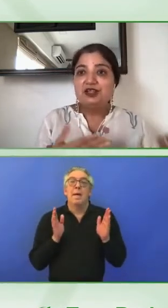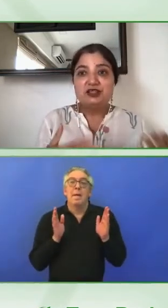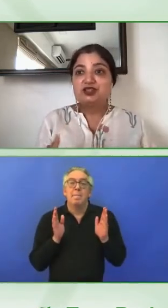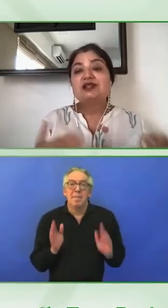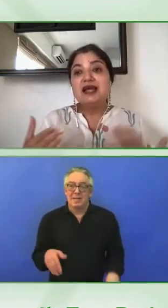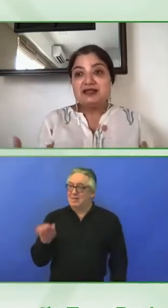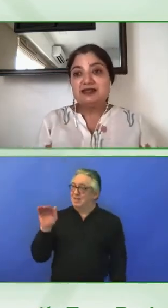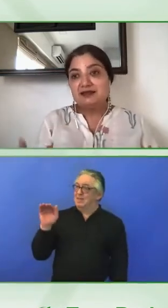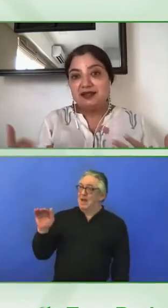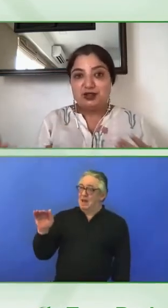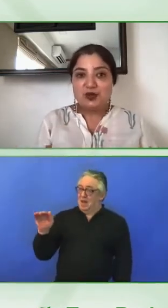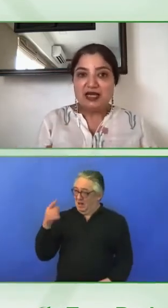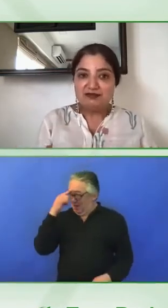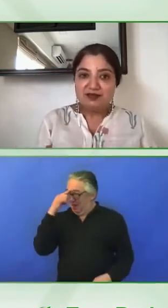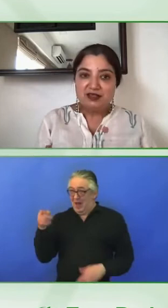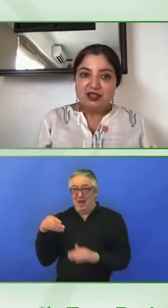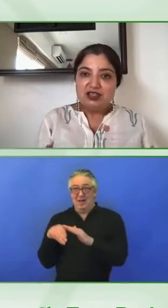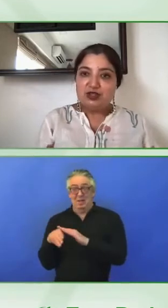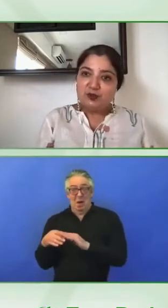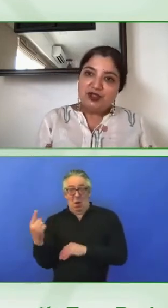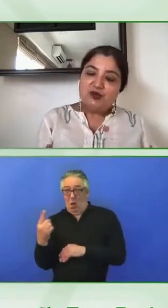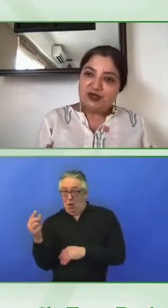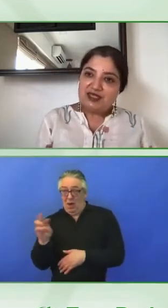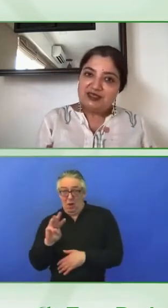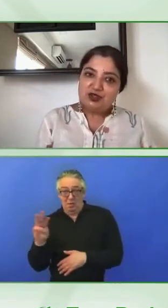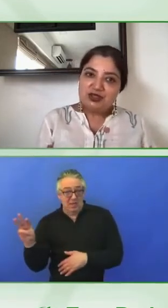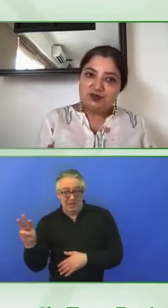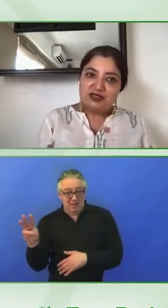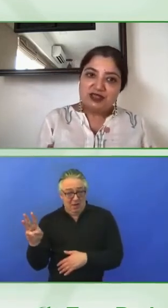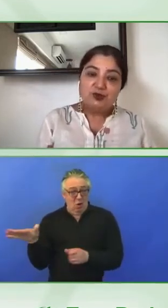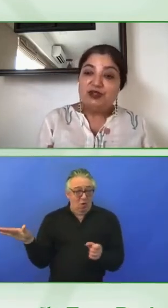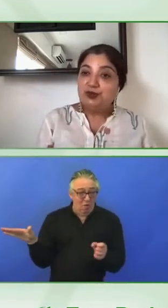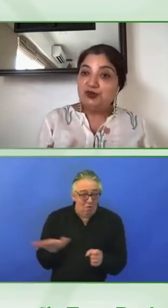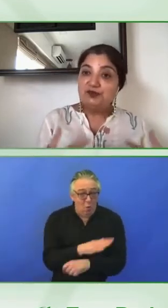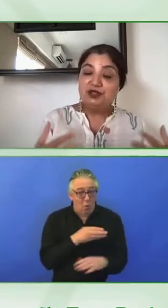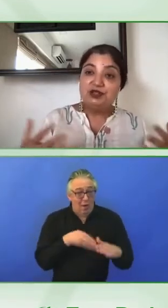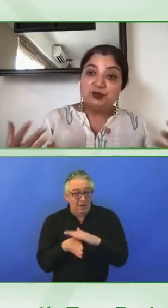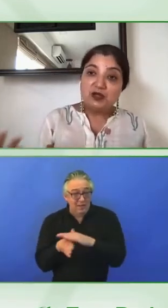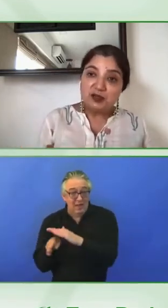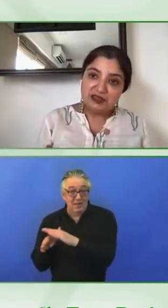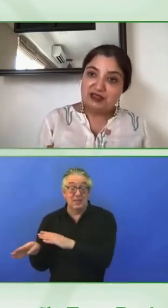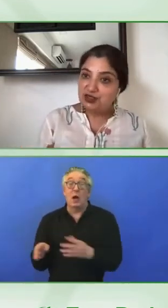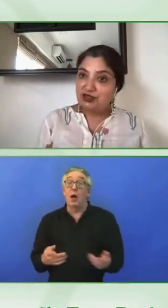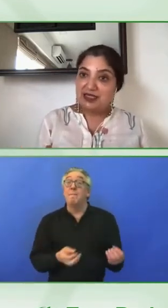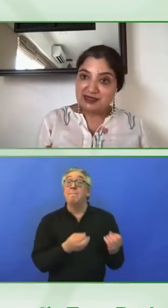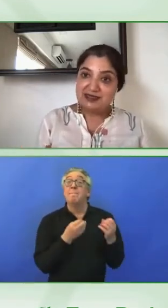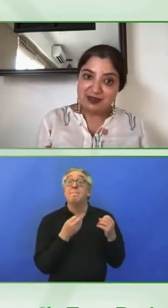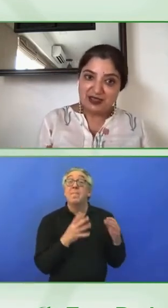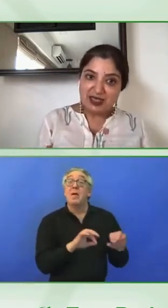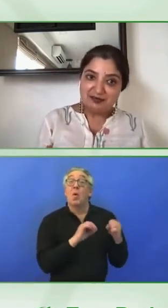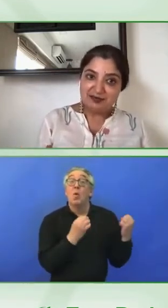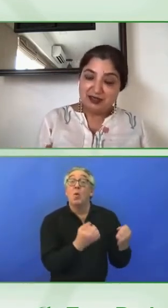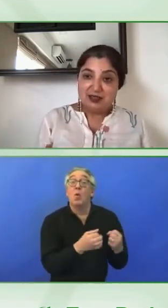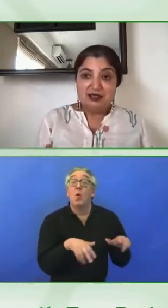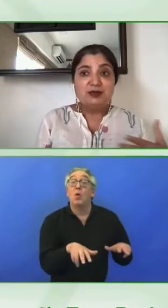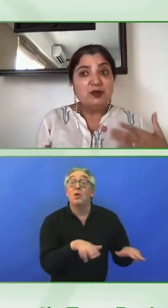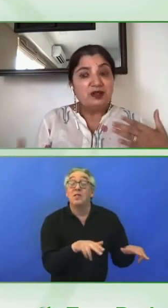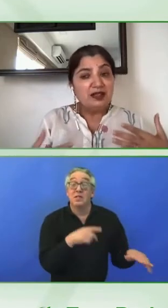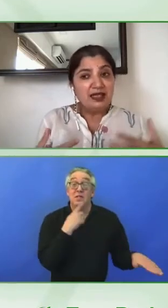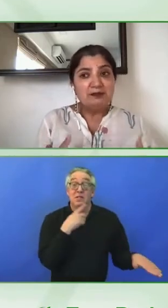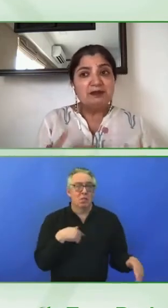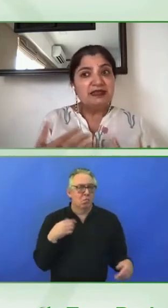is every digital asset that you have. So many organizations would tell you, we don't even know how many digital assets we have.